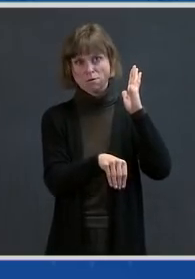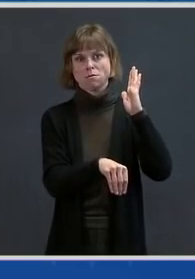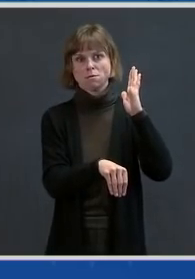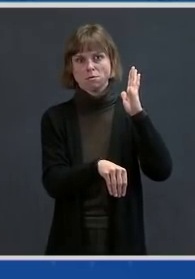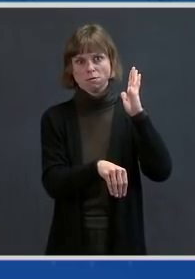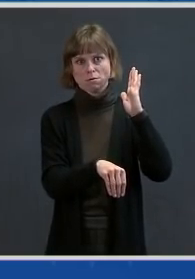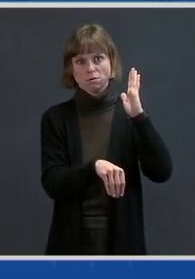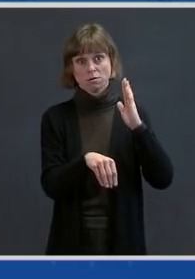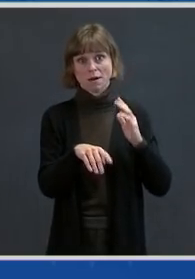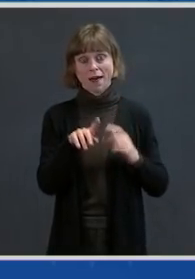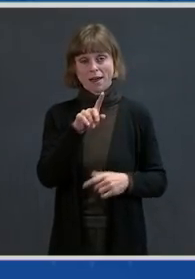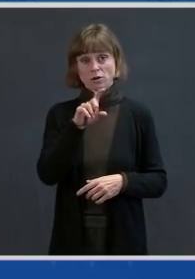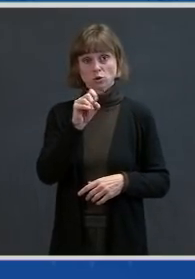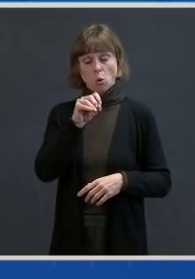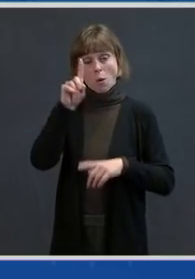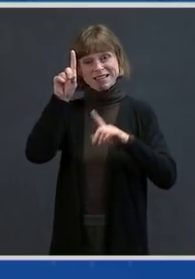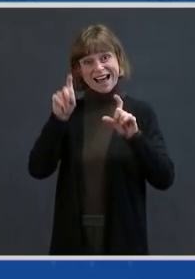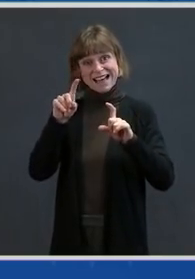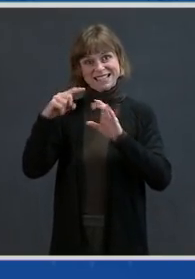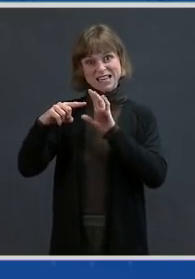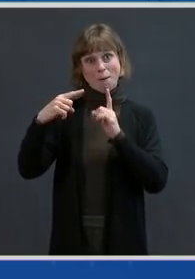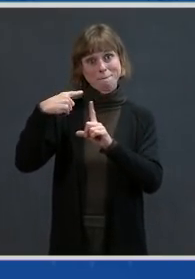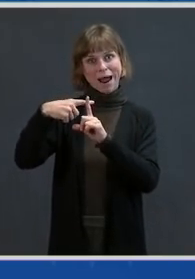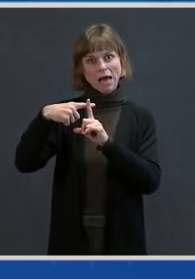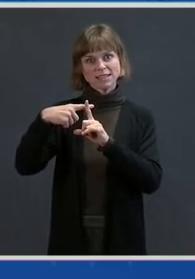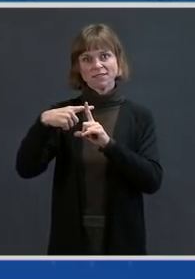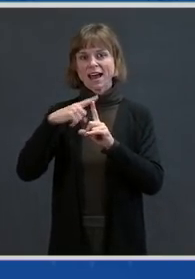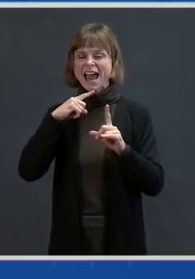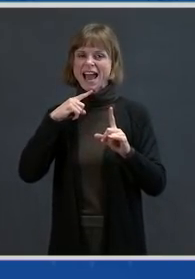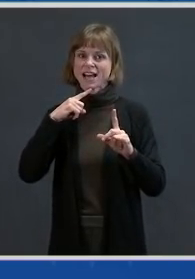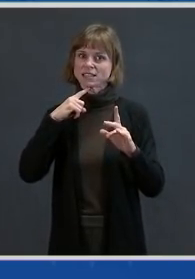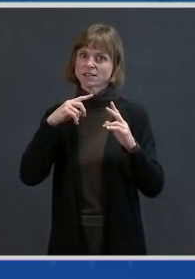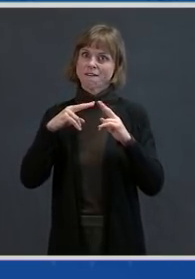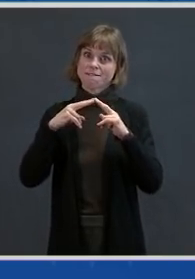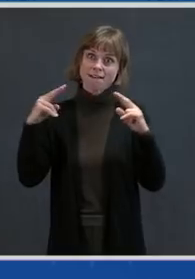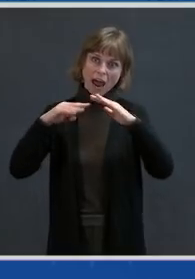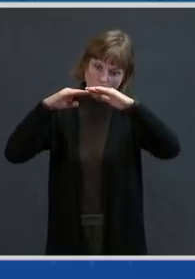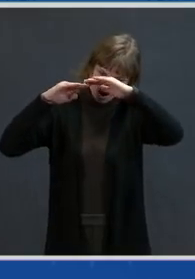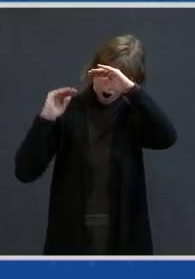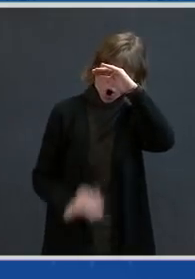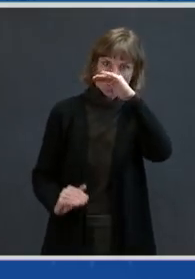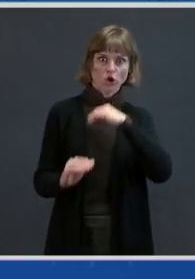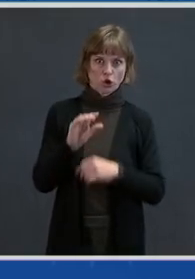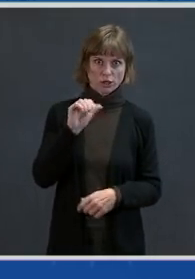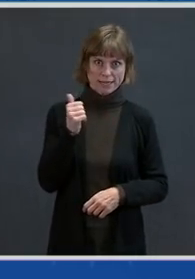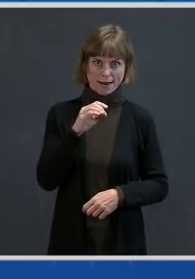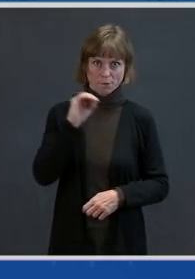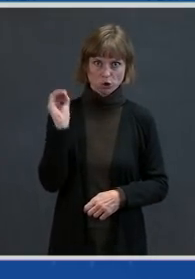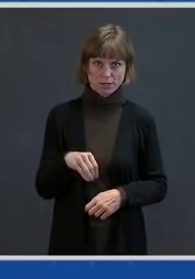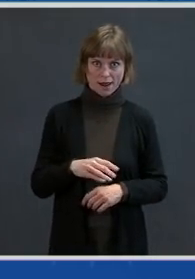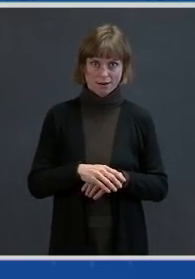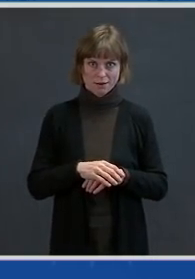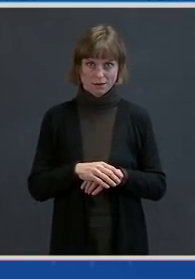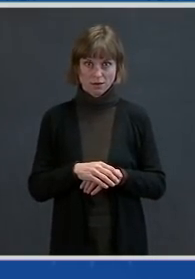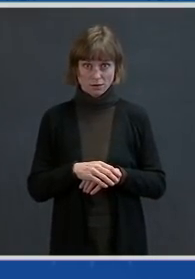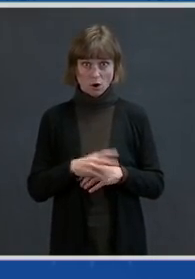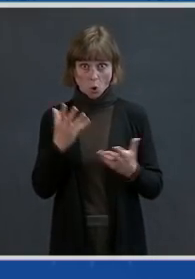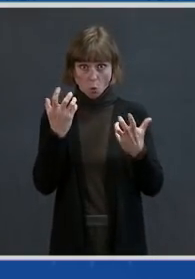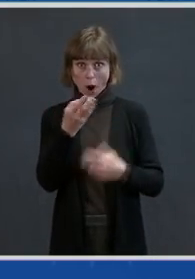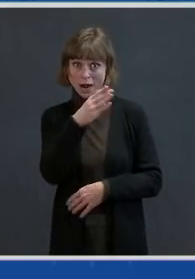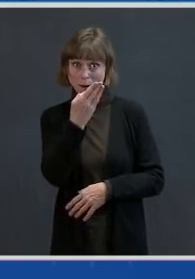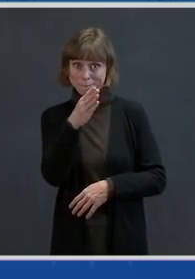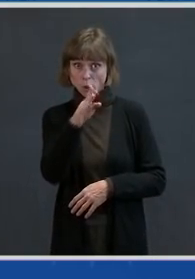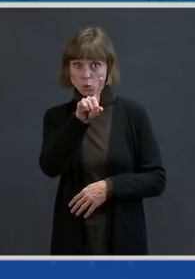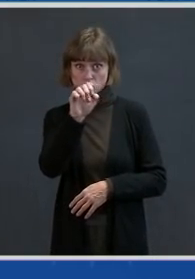well less than 10 percent when you really are in the blue zone throughout the entire country. That's